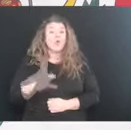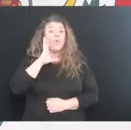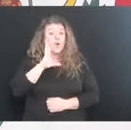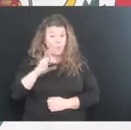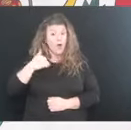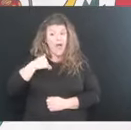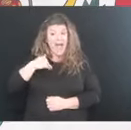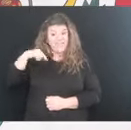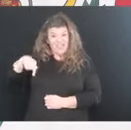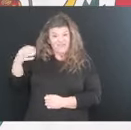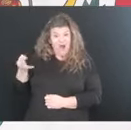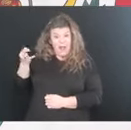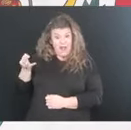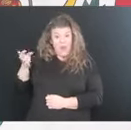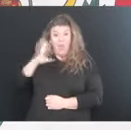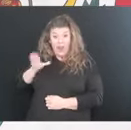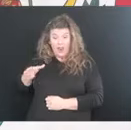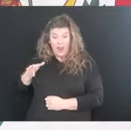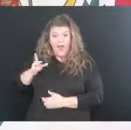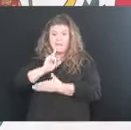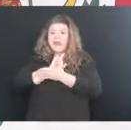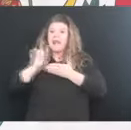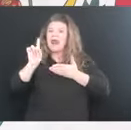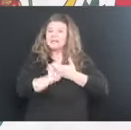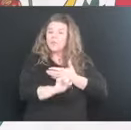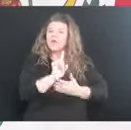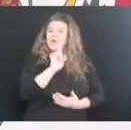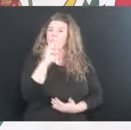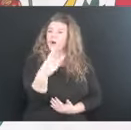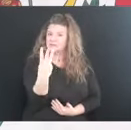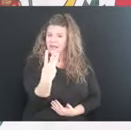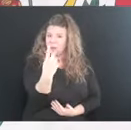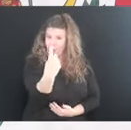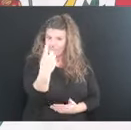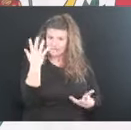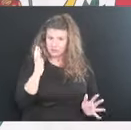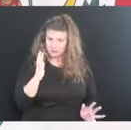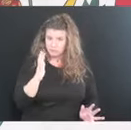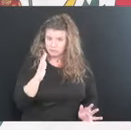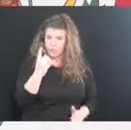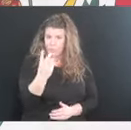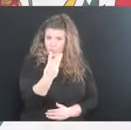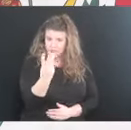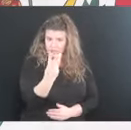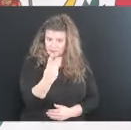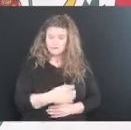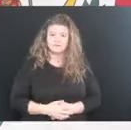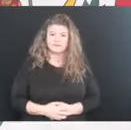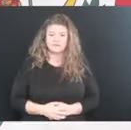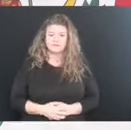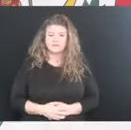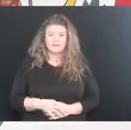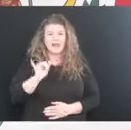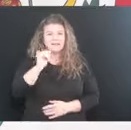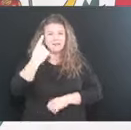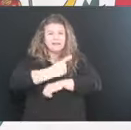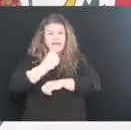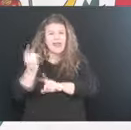briefing this Friday, but next week, the only day we will do it is on the Wednesday before Thanksgiving.